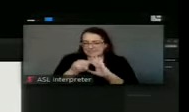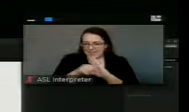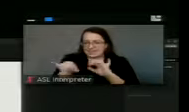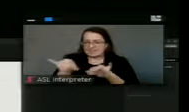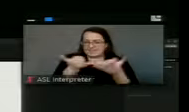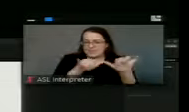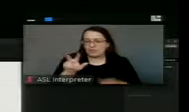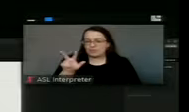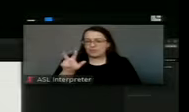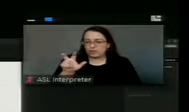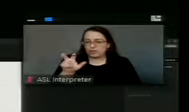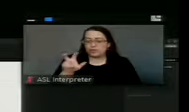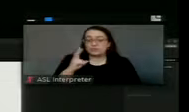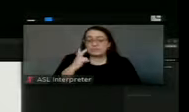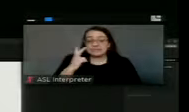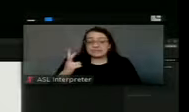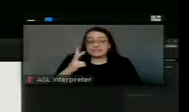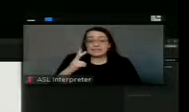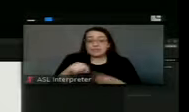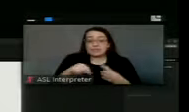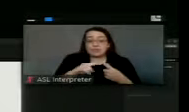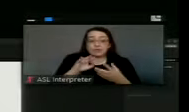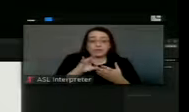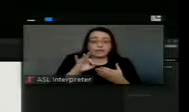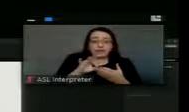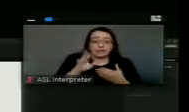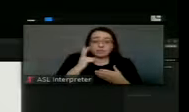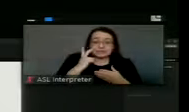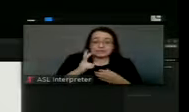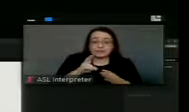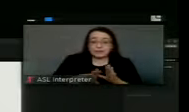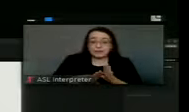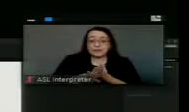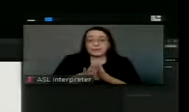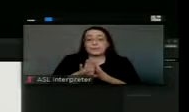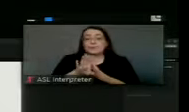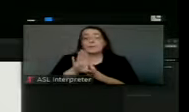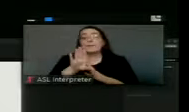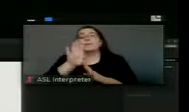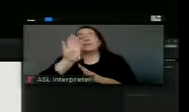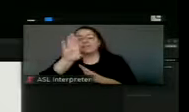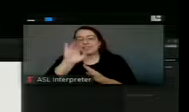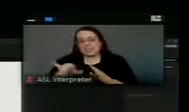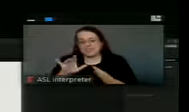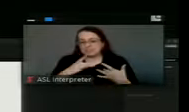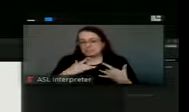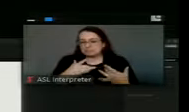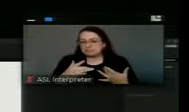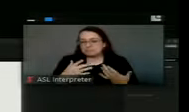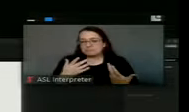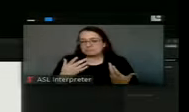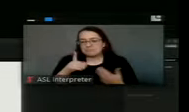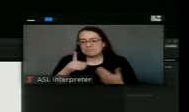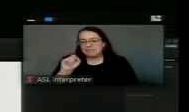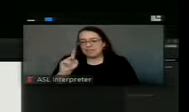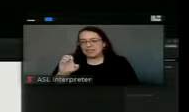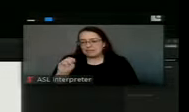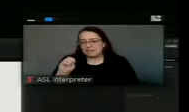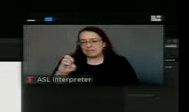You can also see the trend even when you discount that. You can see that the trend is going upwards. And that's just the way it's going to be in Lake Meredith.